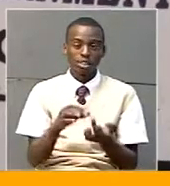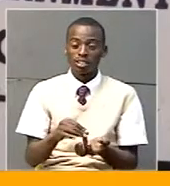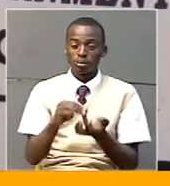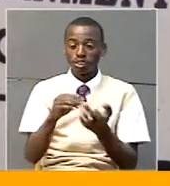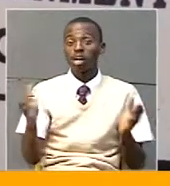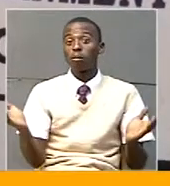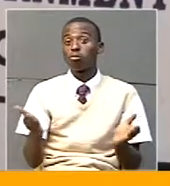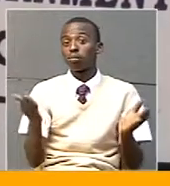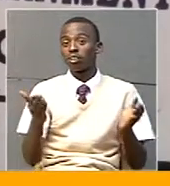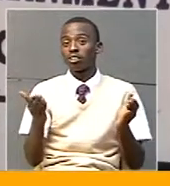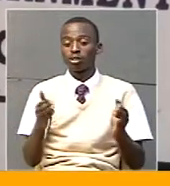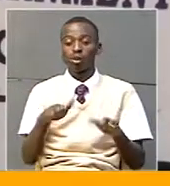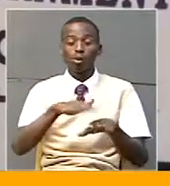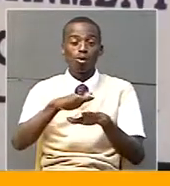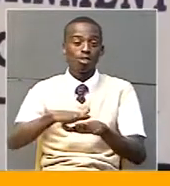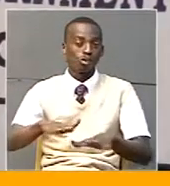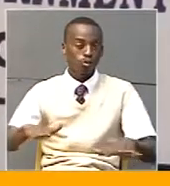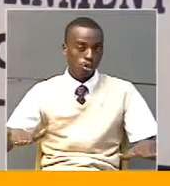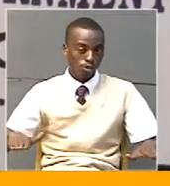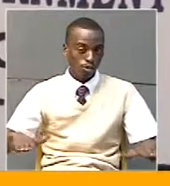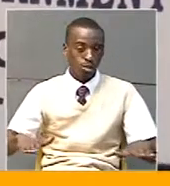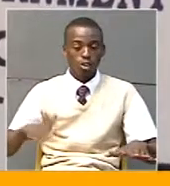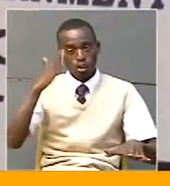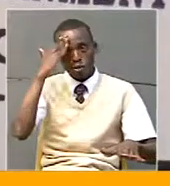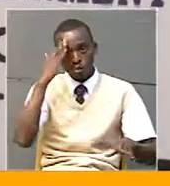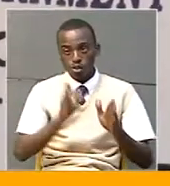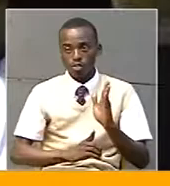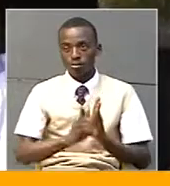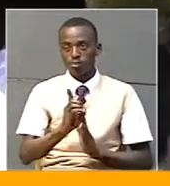mobilization at grassroots levels to realize the government.